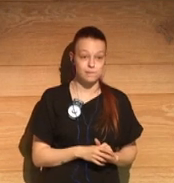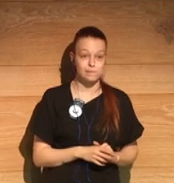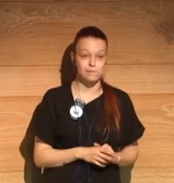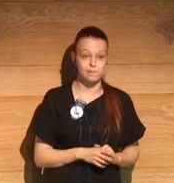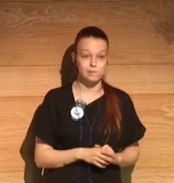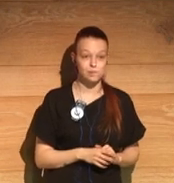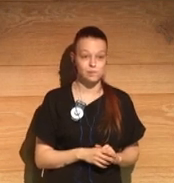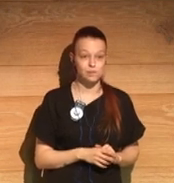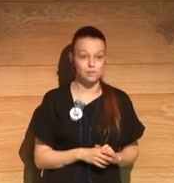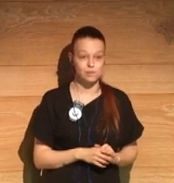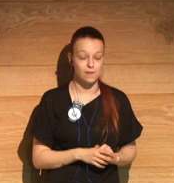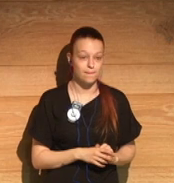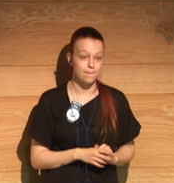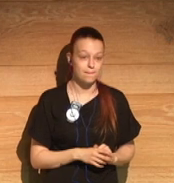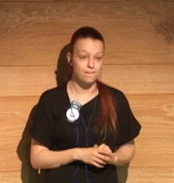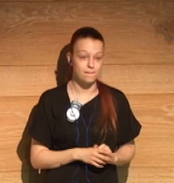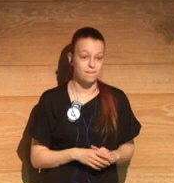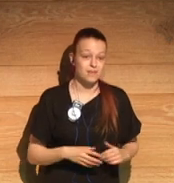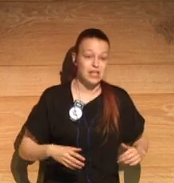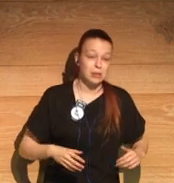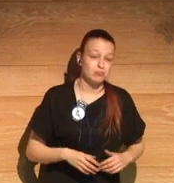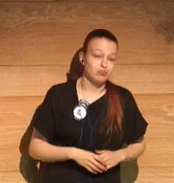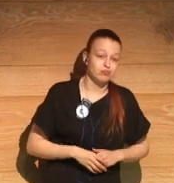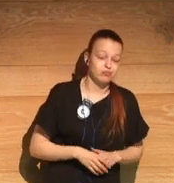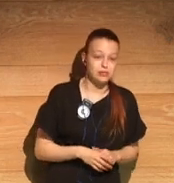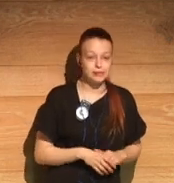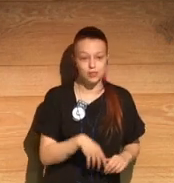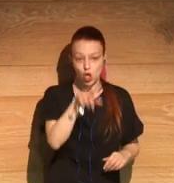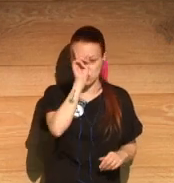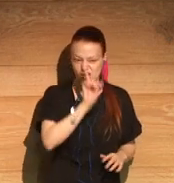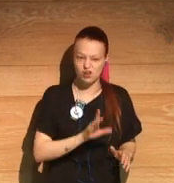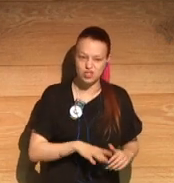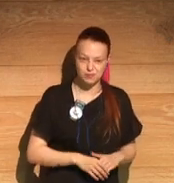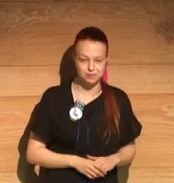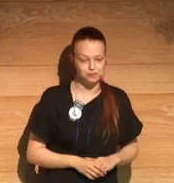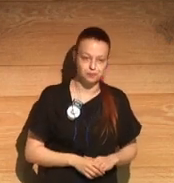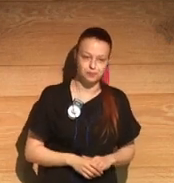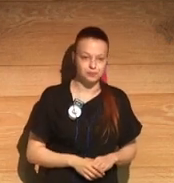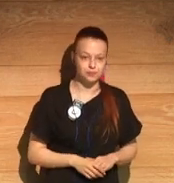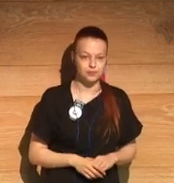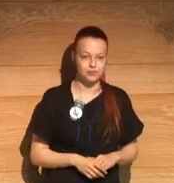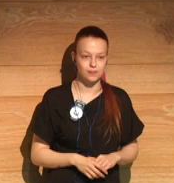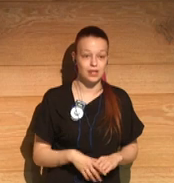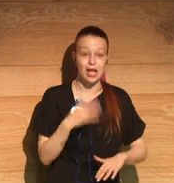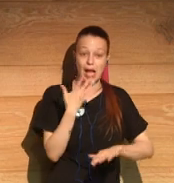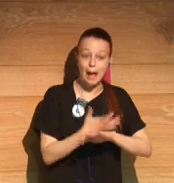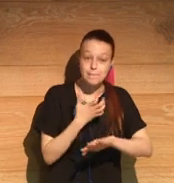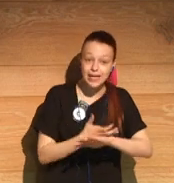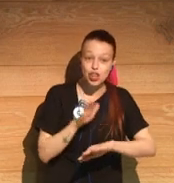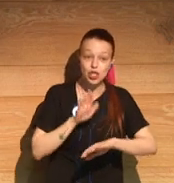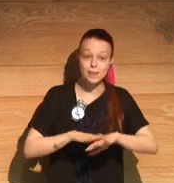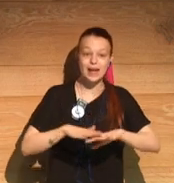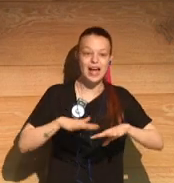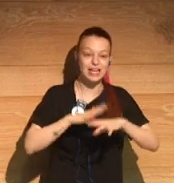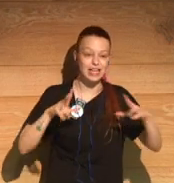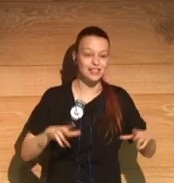Oh, I don't know. I mean, I don't really like kind of social media apps very much. I think